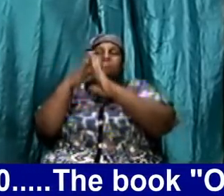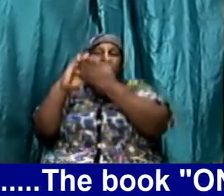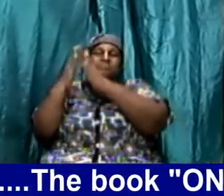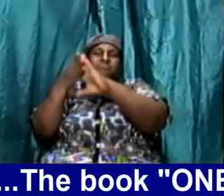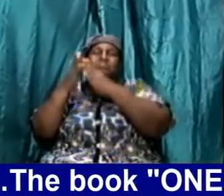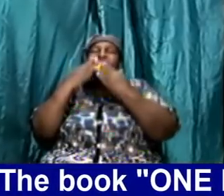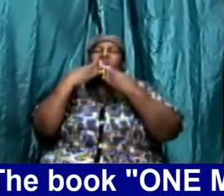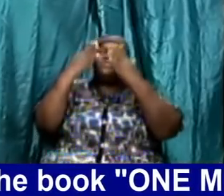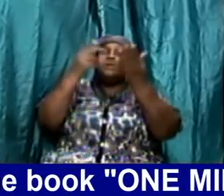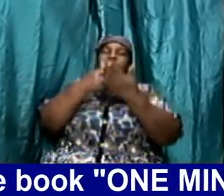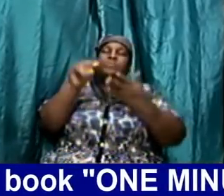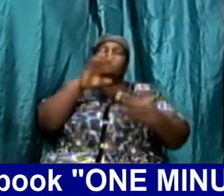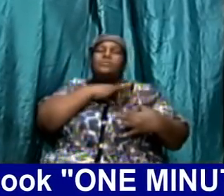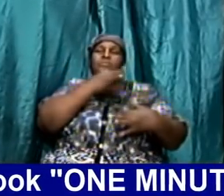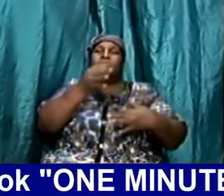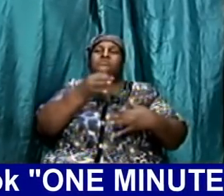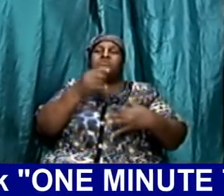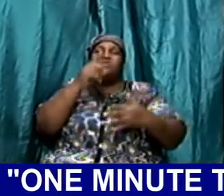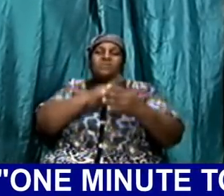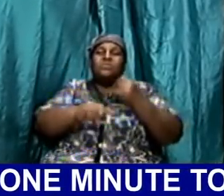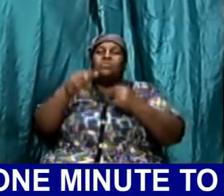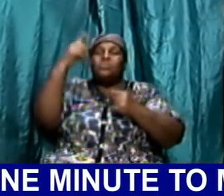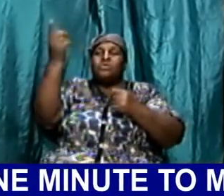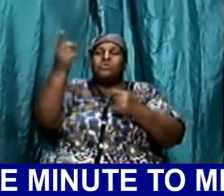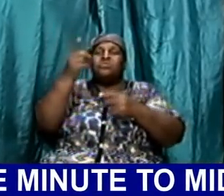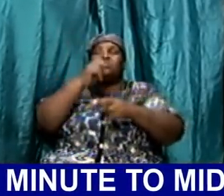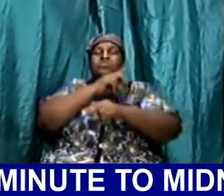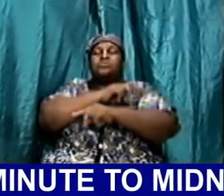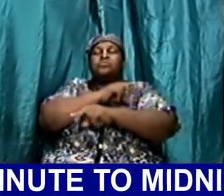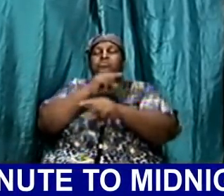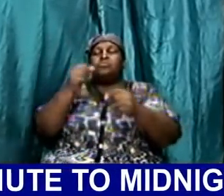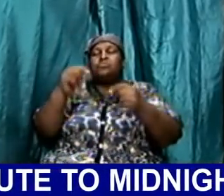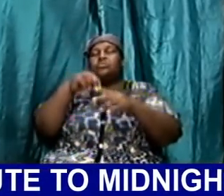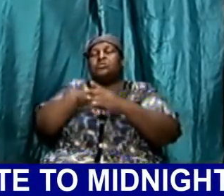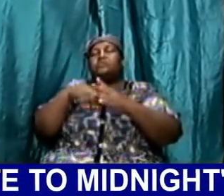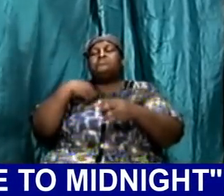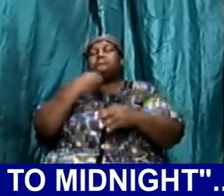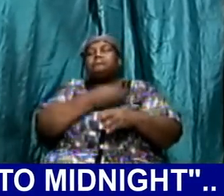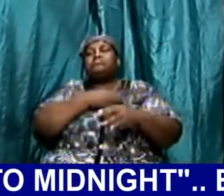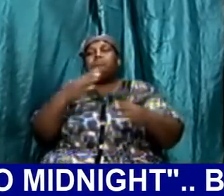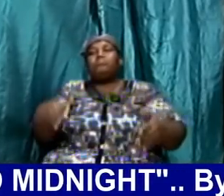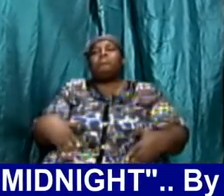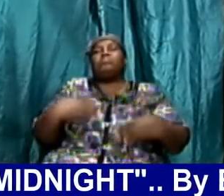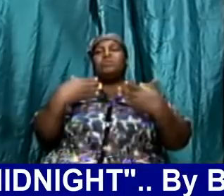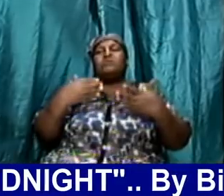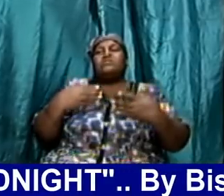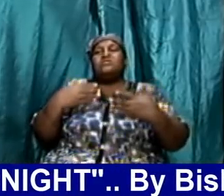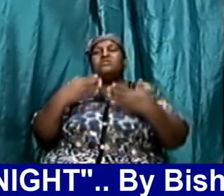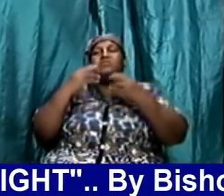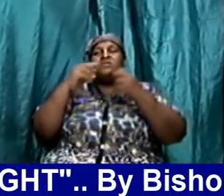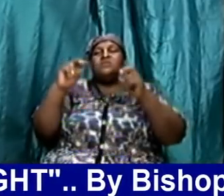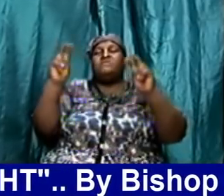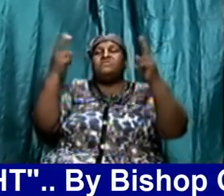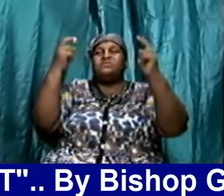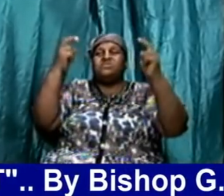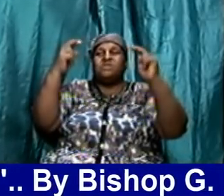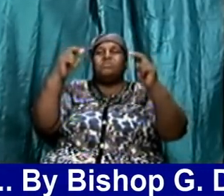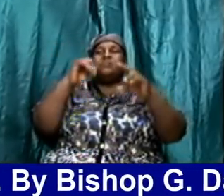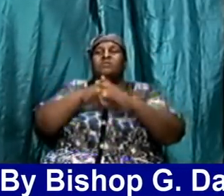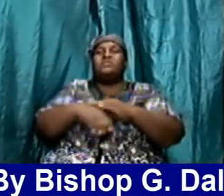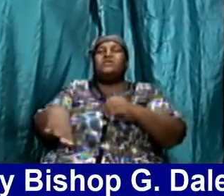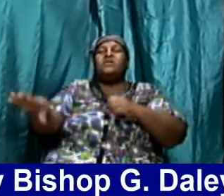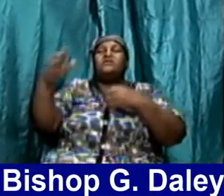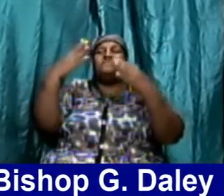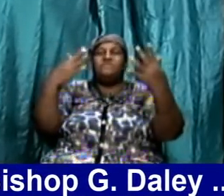thank you Holy Ghost for what you are about to do in your lives thank you Lord Jesus for even this subject that we have covered